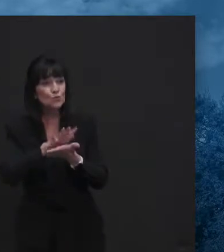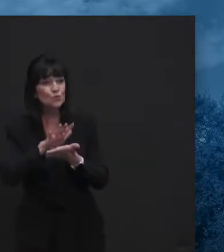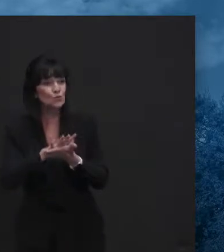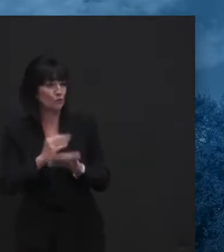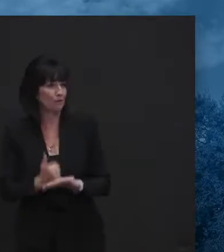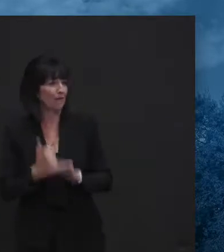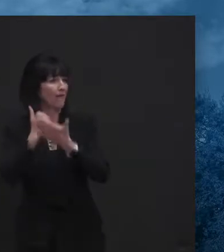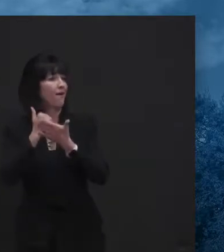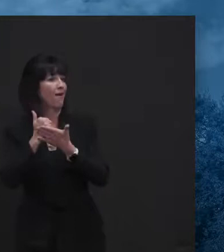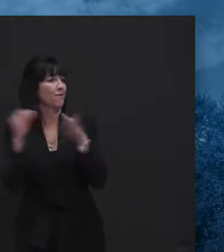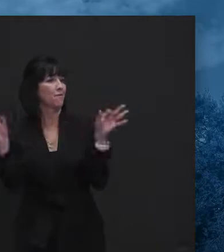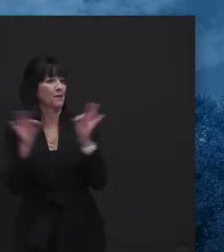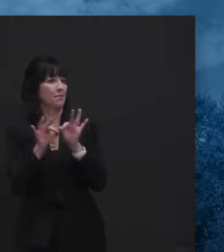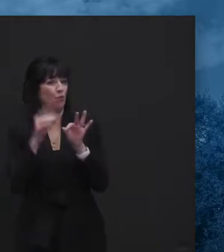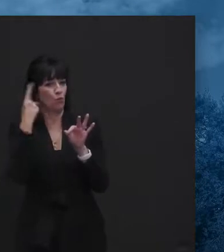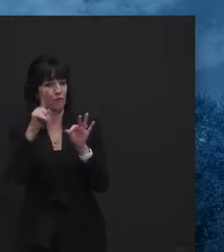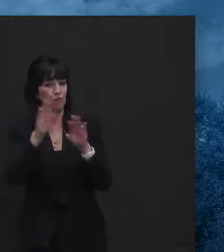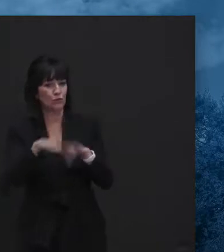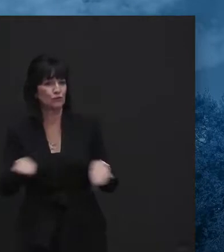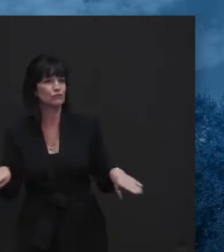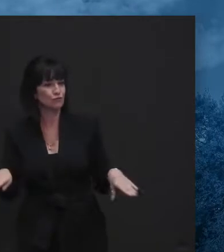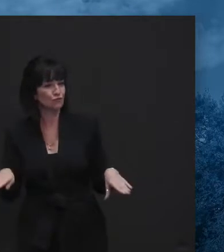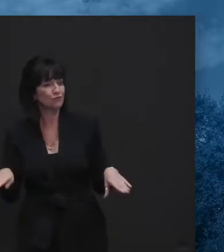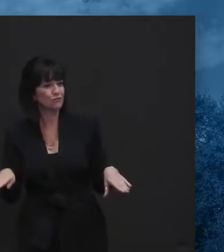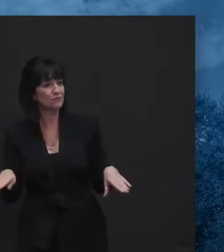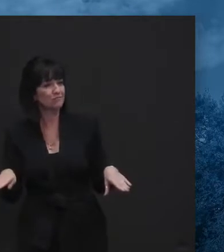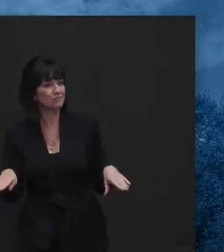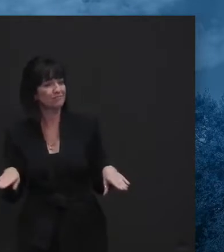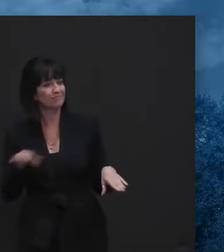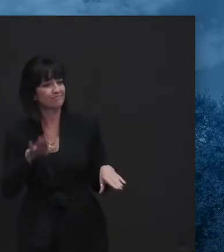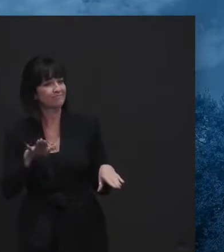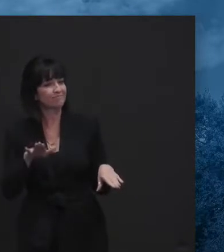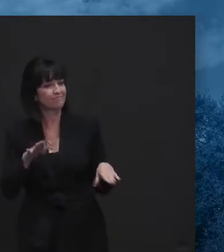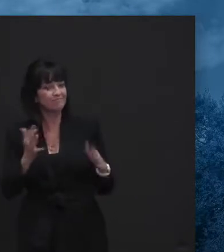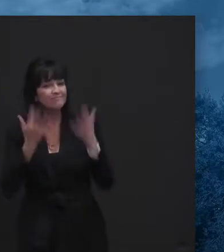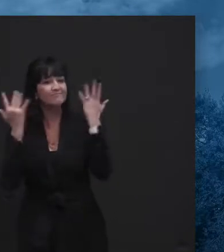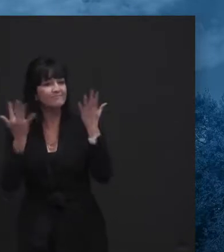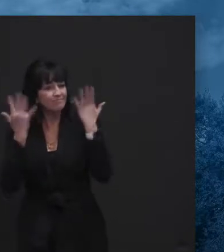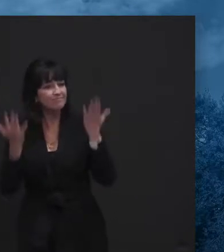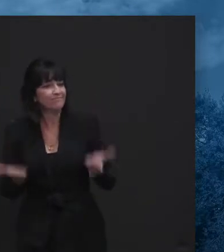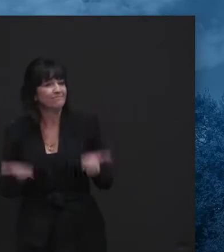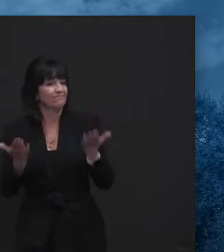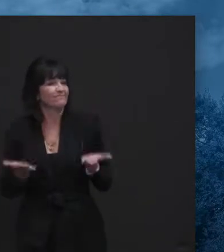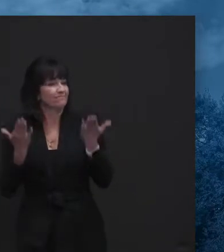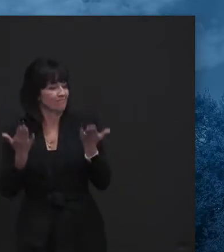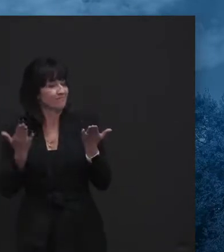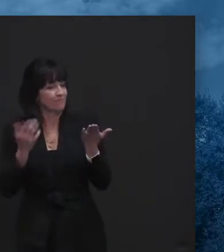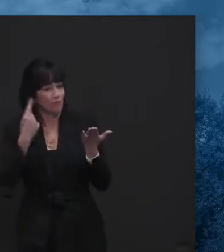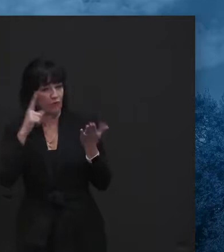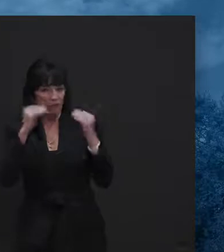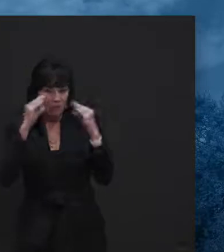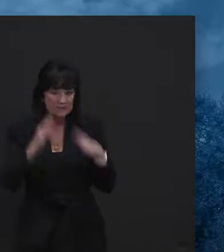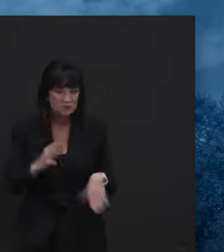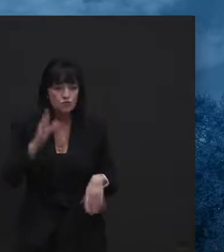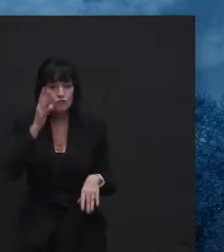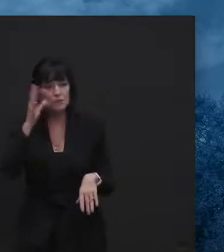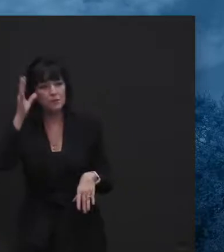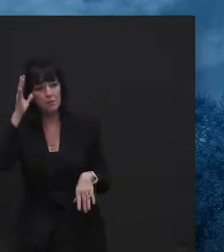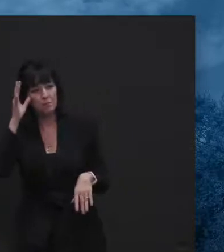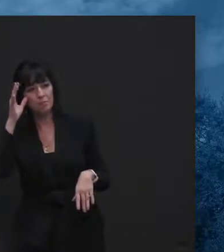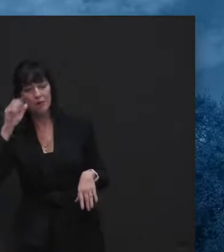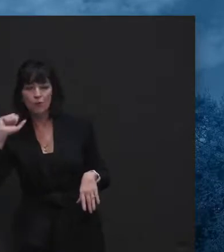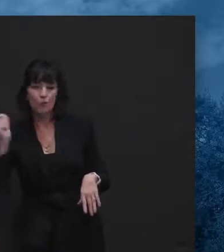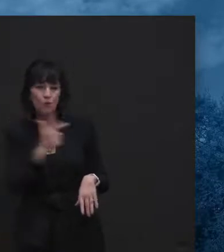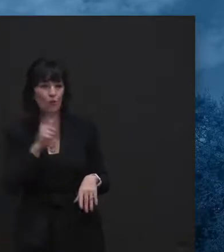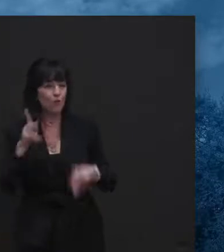for our children, actually for our, parents and, and teachers and everybody. Uh, it's terrible and, and